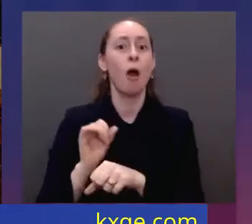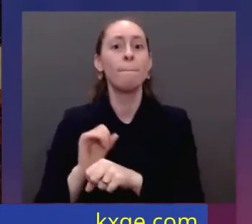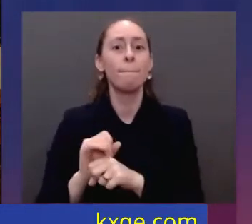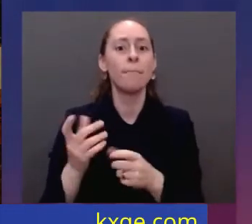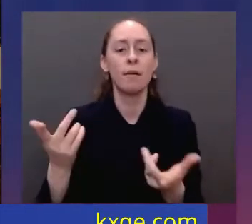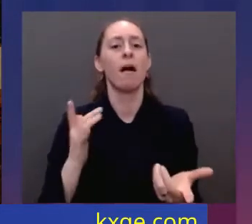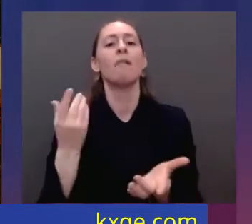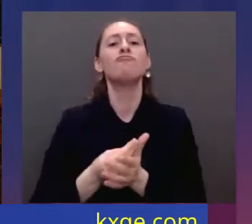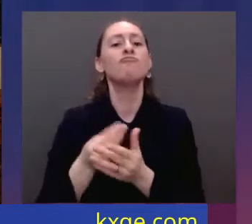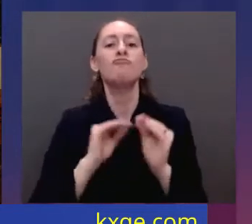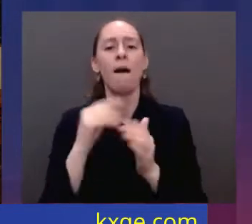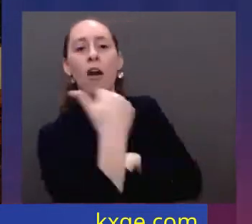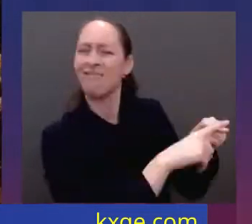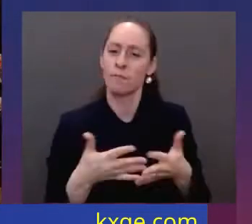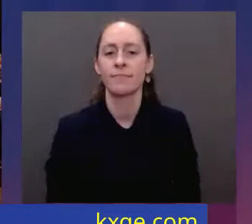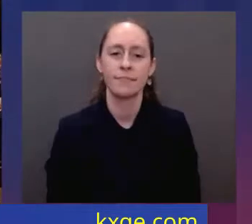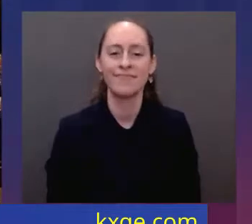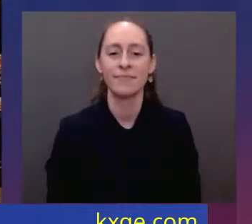chains, let's make it in America.